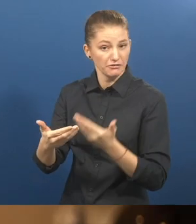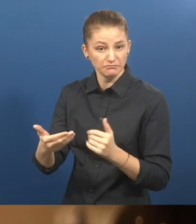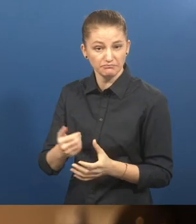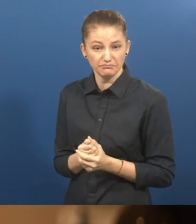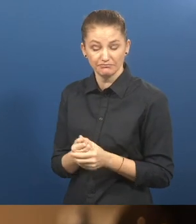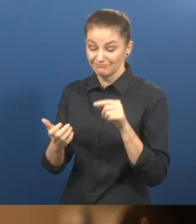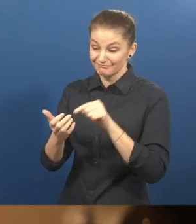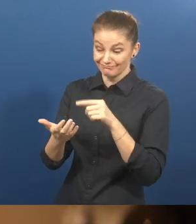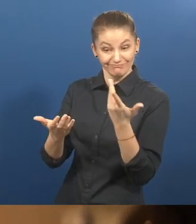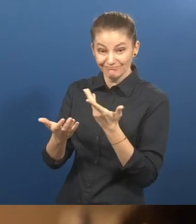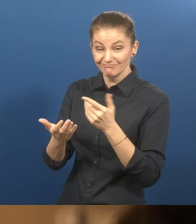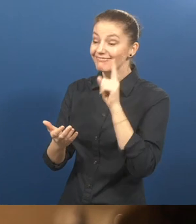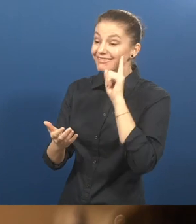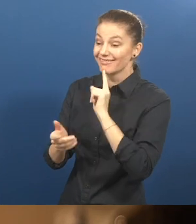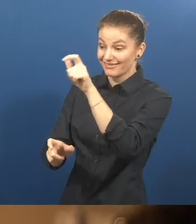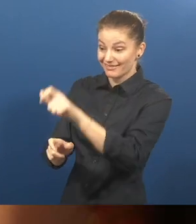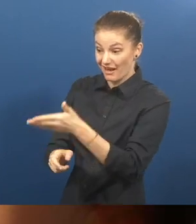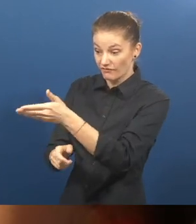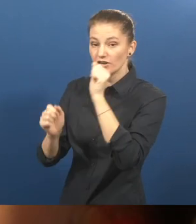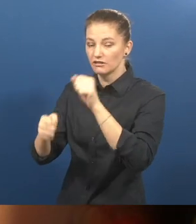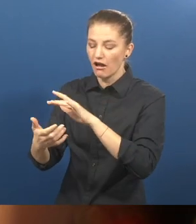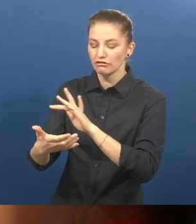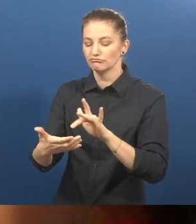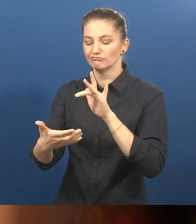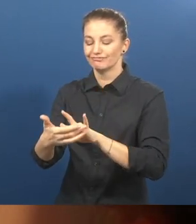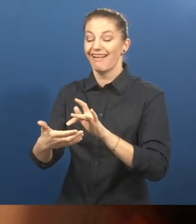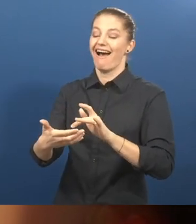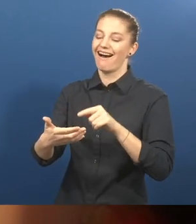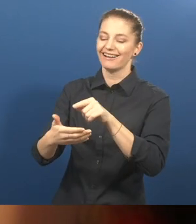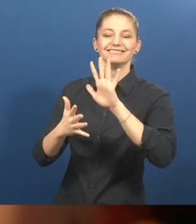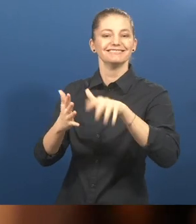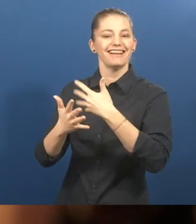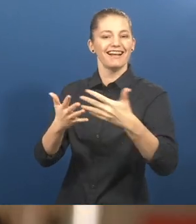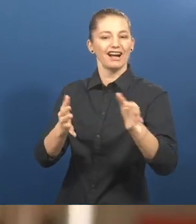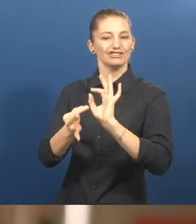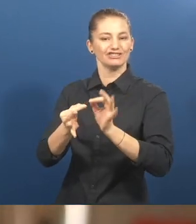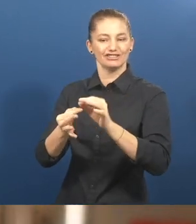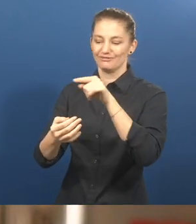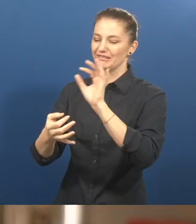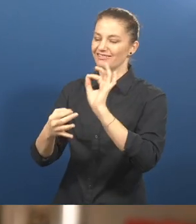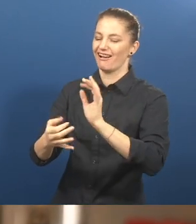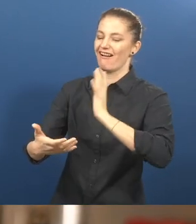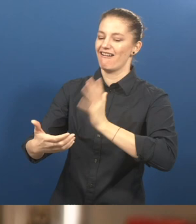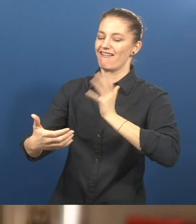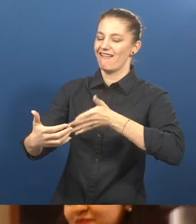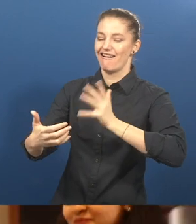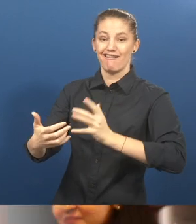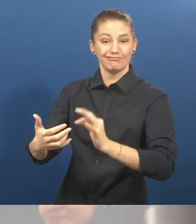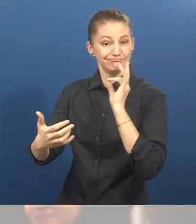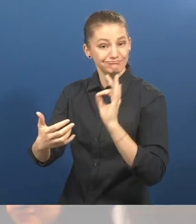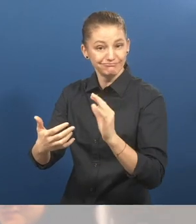where deaf users connect with certified Sign Language Interpreter on just one click, via video calling solution.